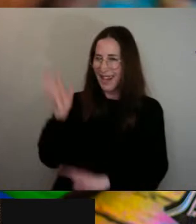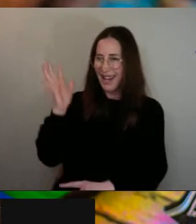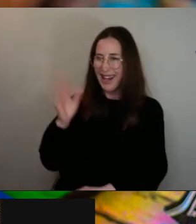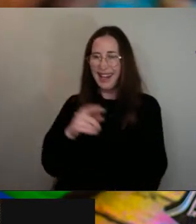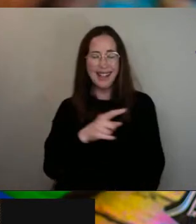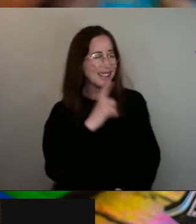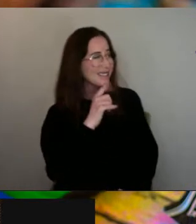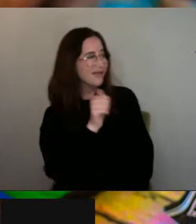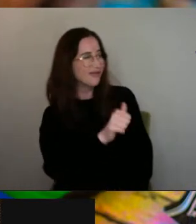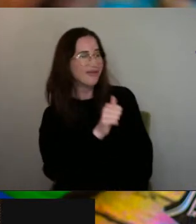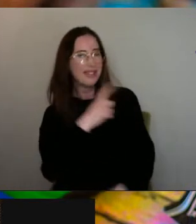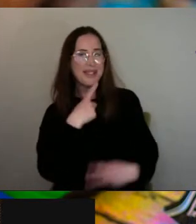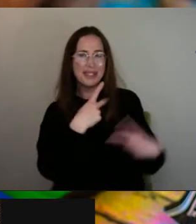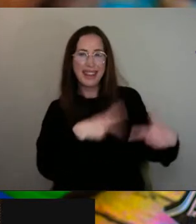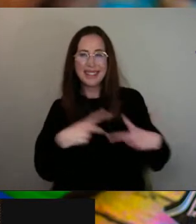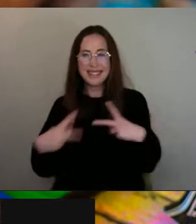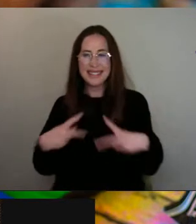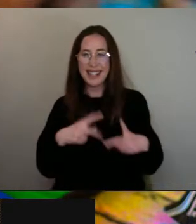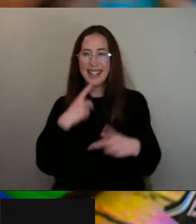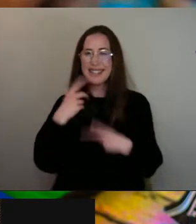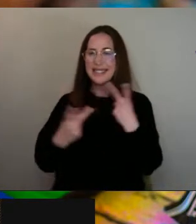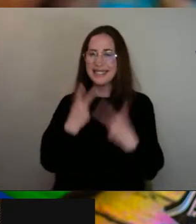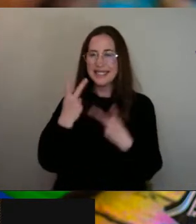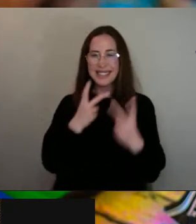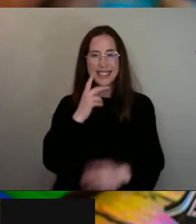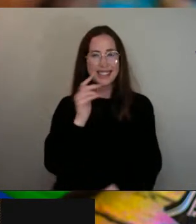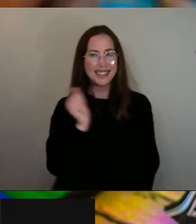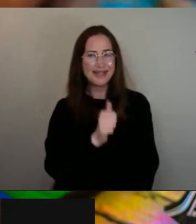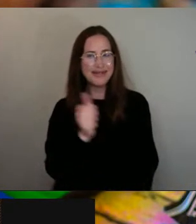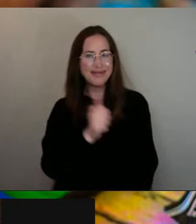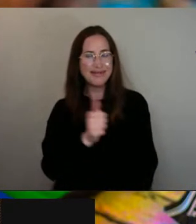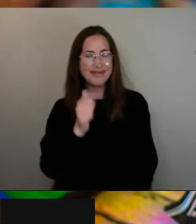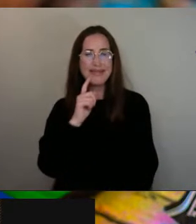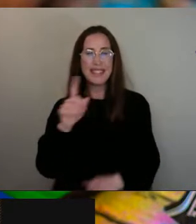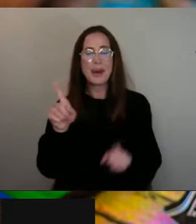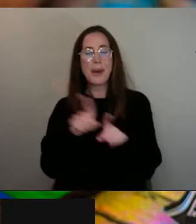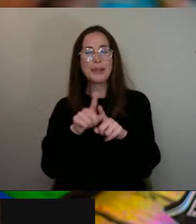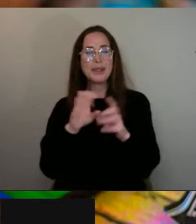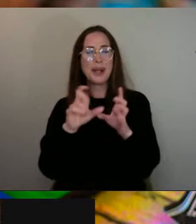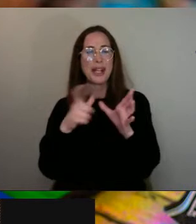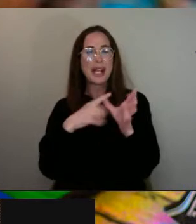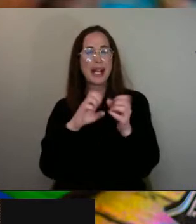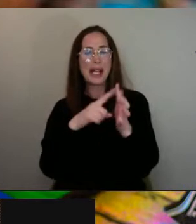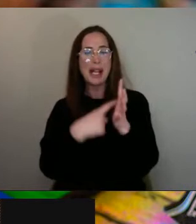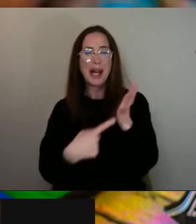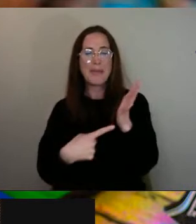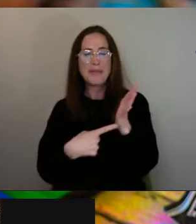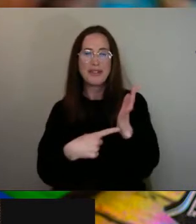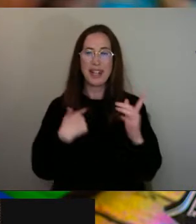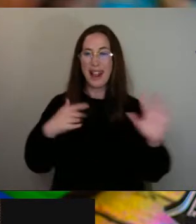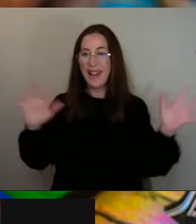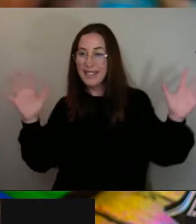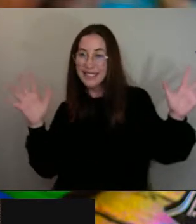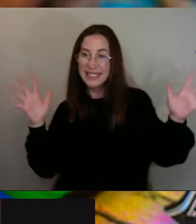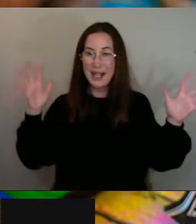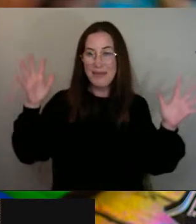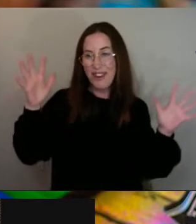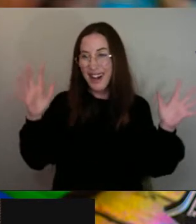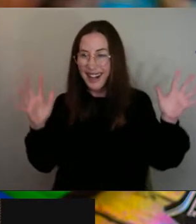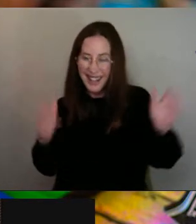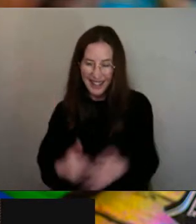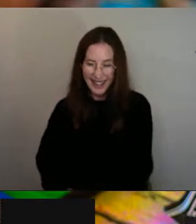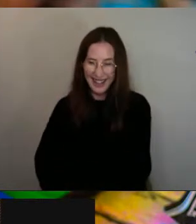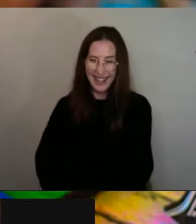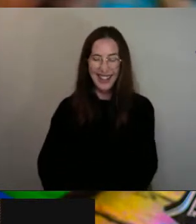the little dances and singing. know, like the cabaret. Life is a cabaret. You